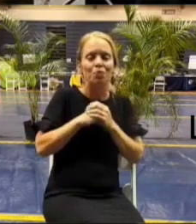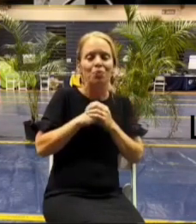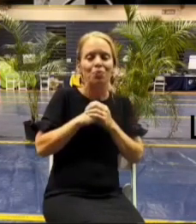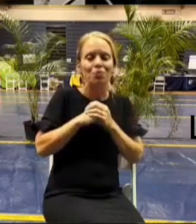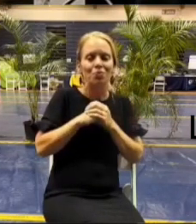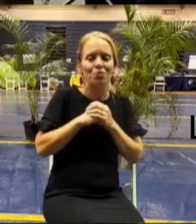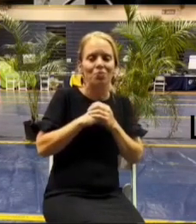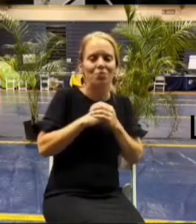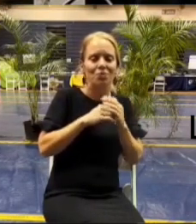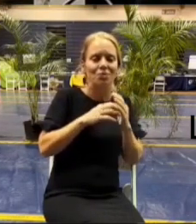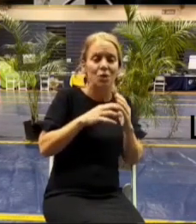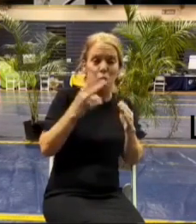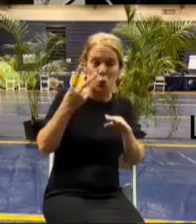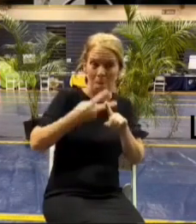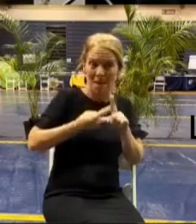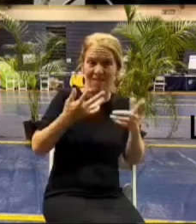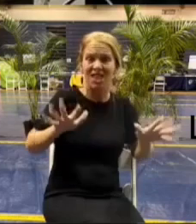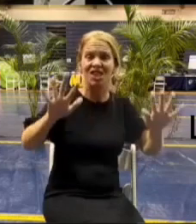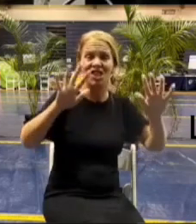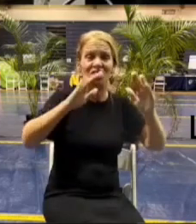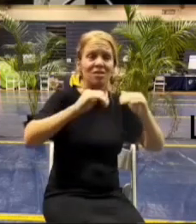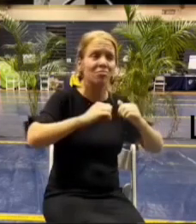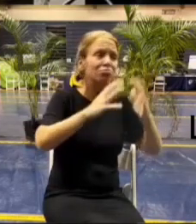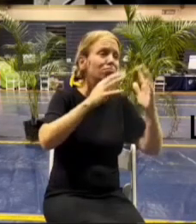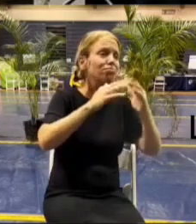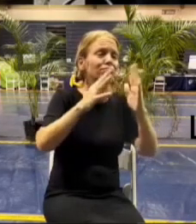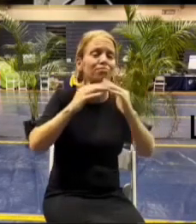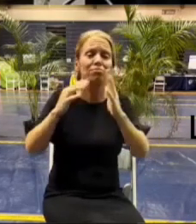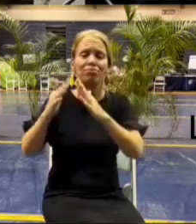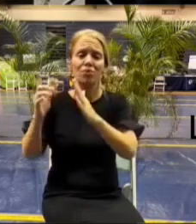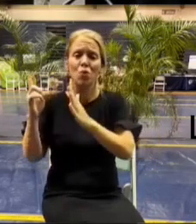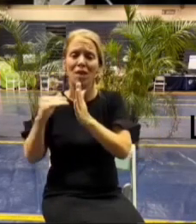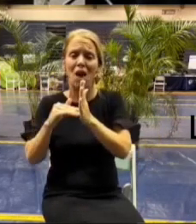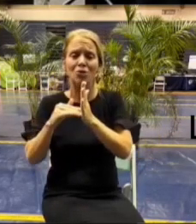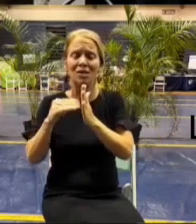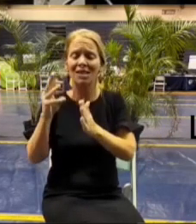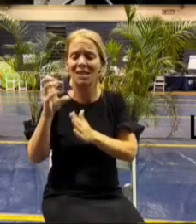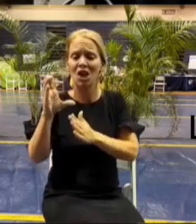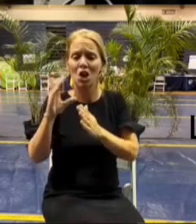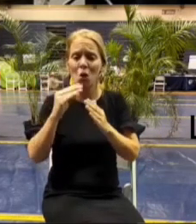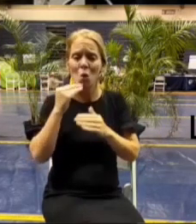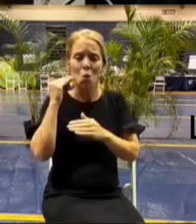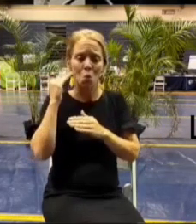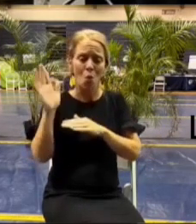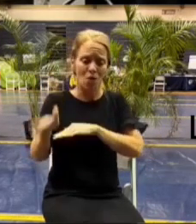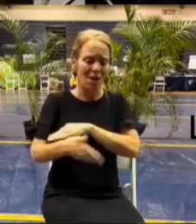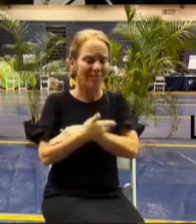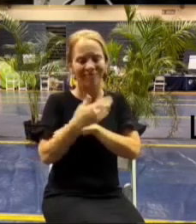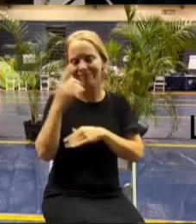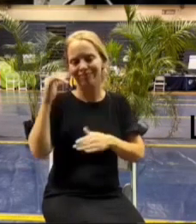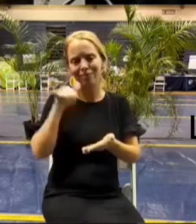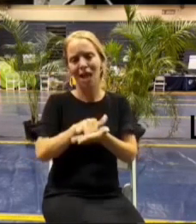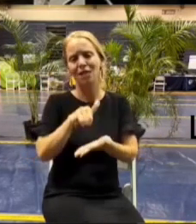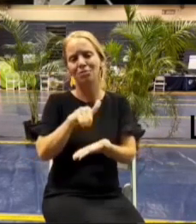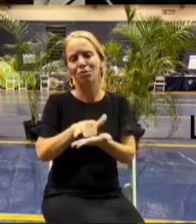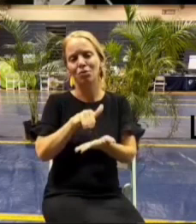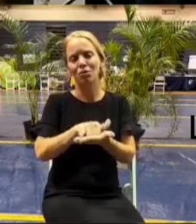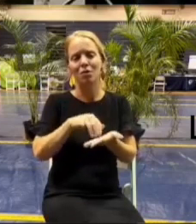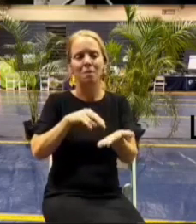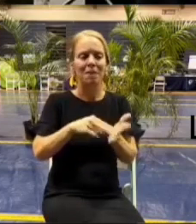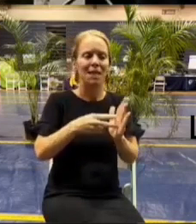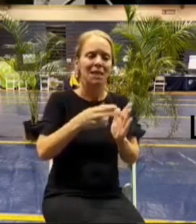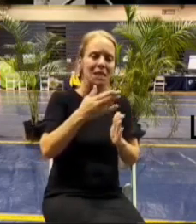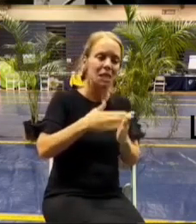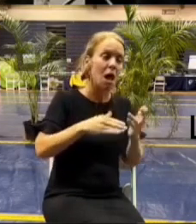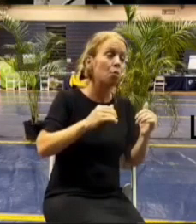not gonna be able to start construction in two months and build 1600 homes overnight so so some homes are are gonna some blocks will sit there